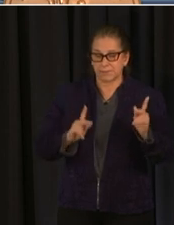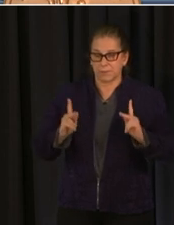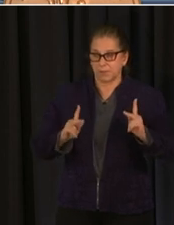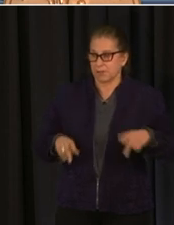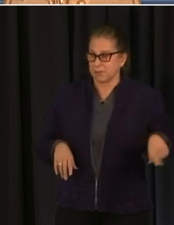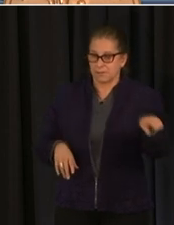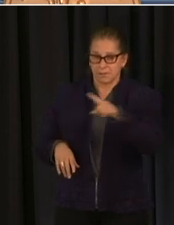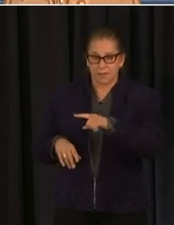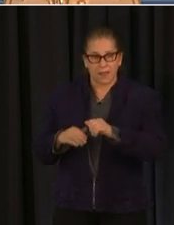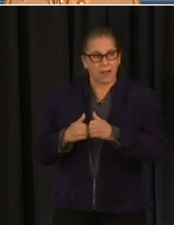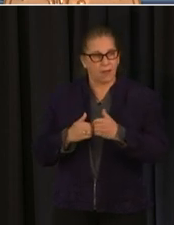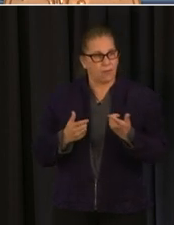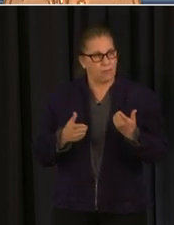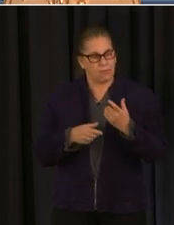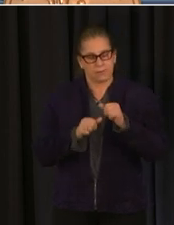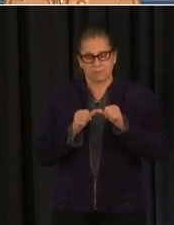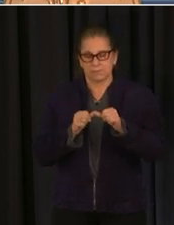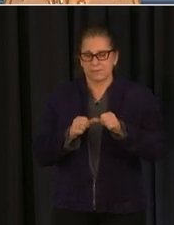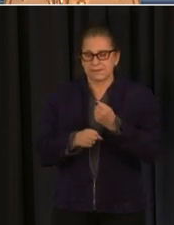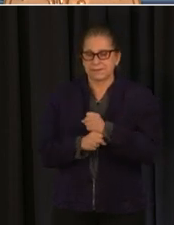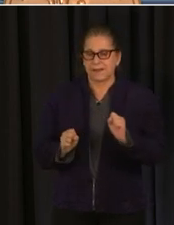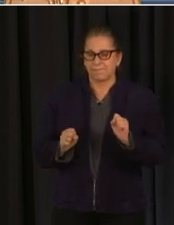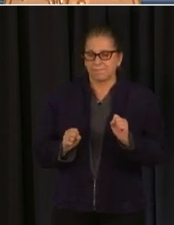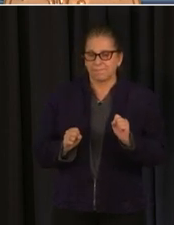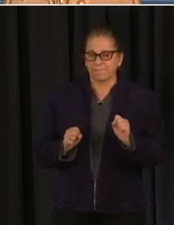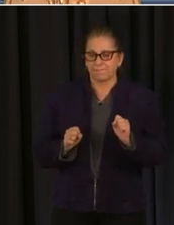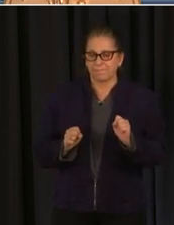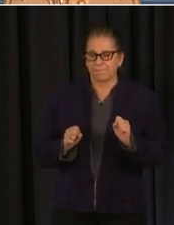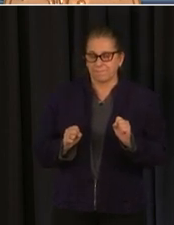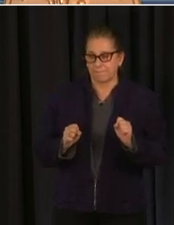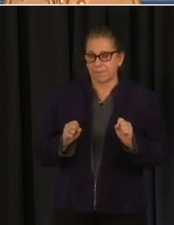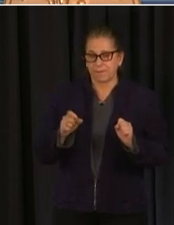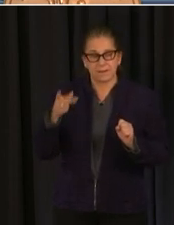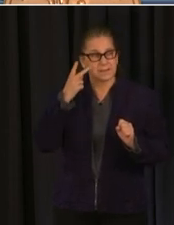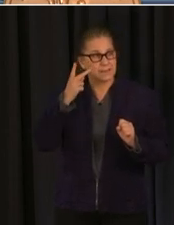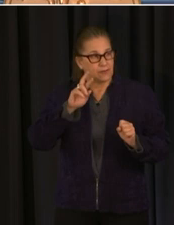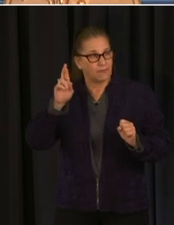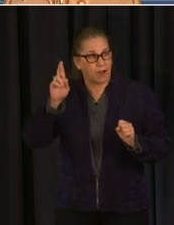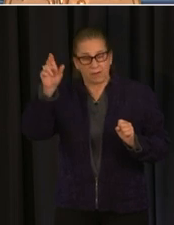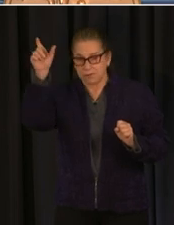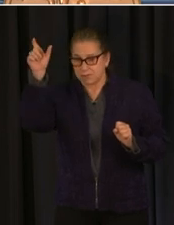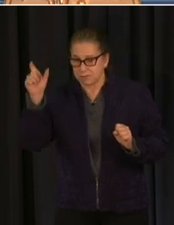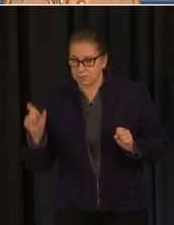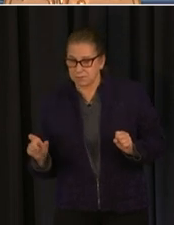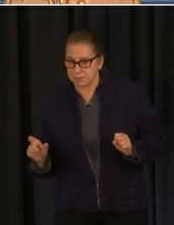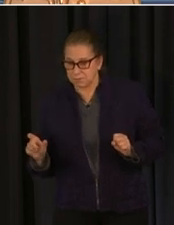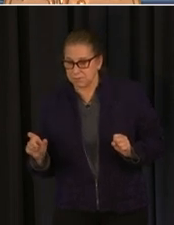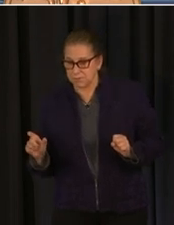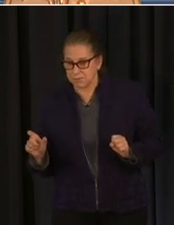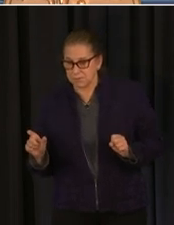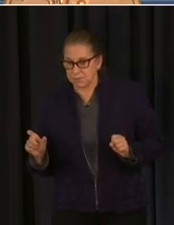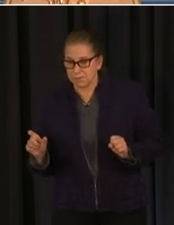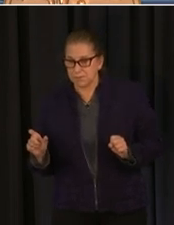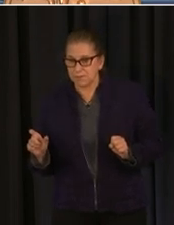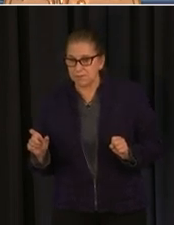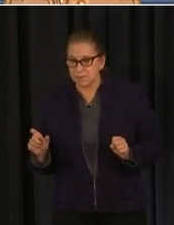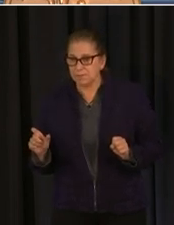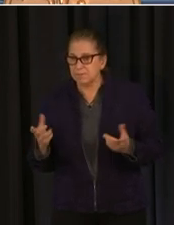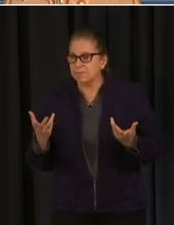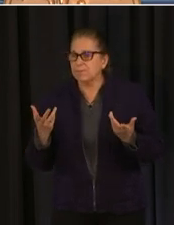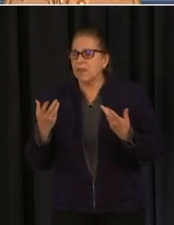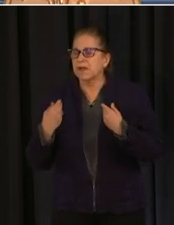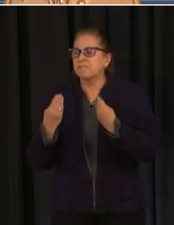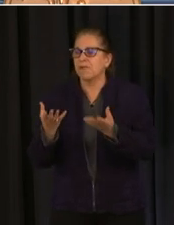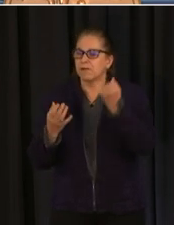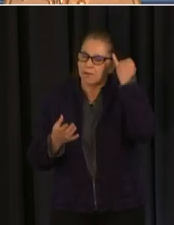note uh the green column on the right uh demonstrates how people can enjoy safer activities